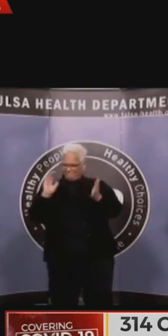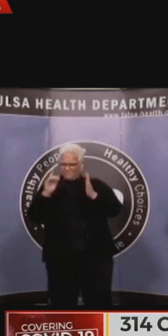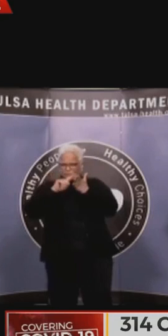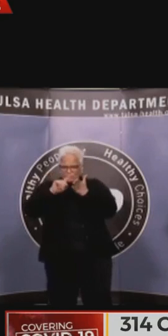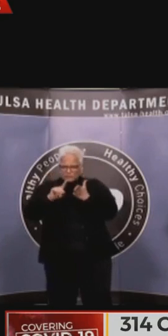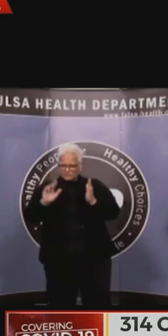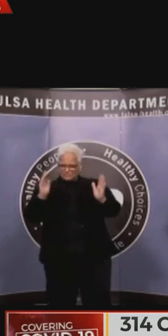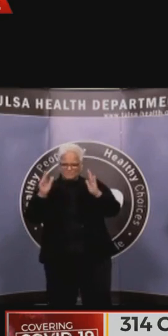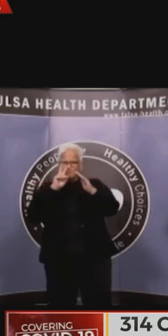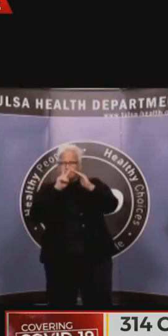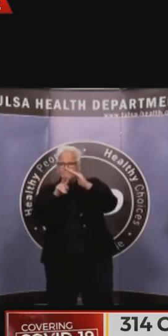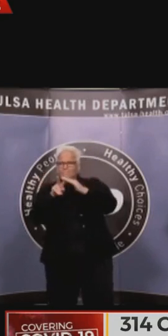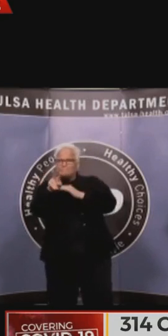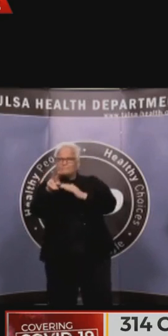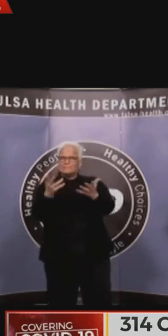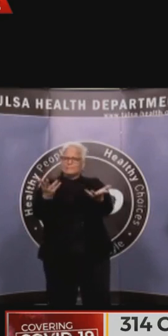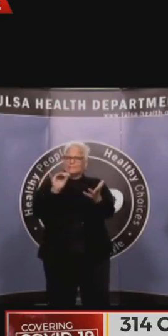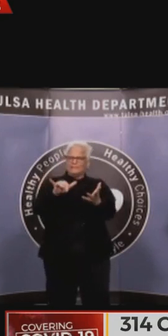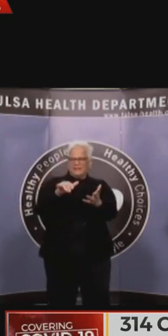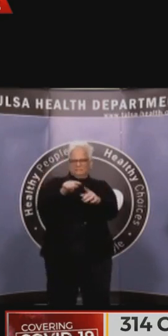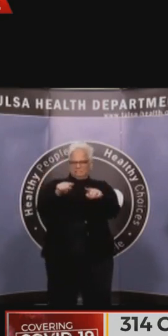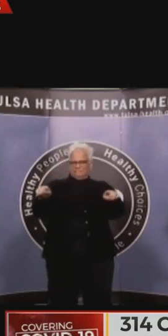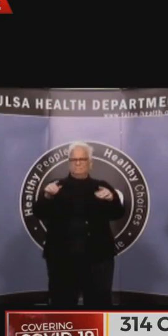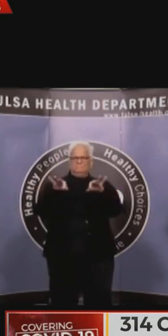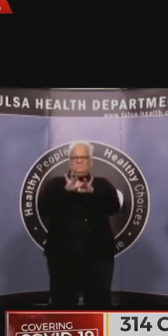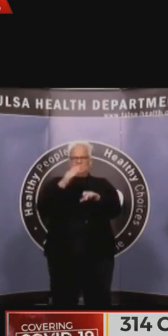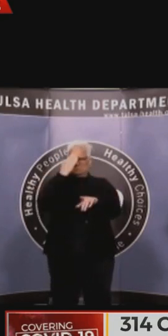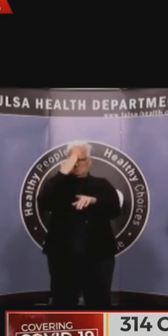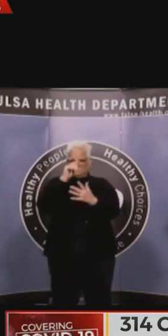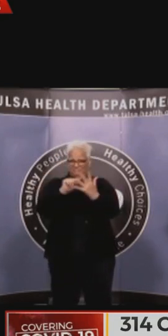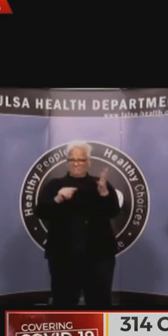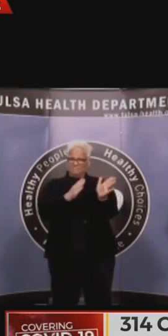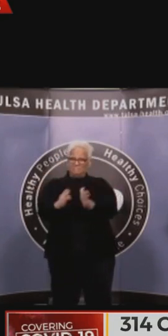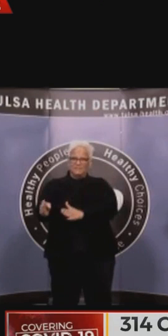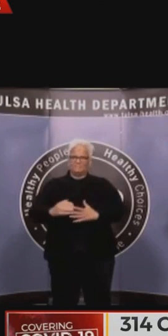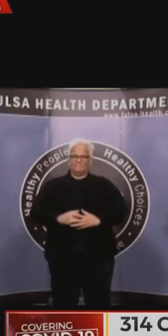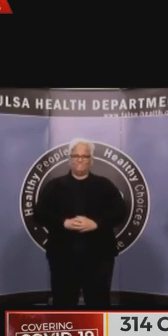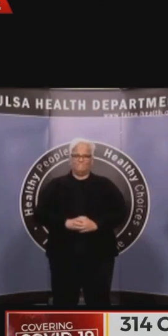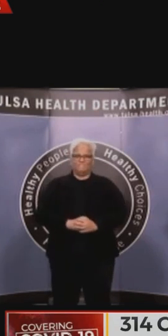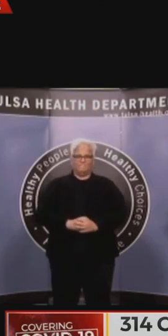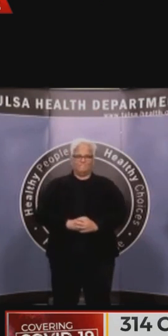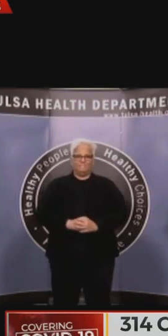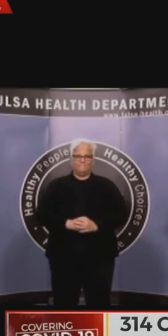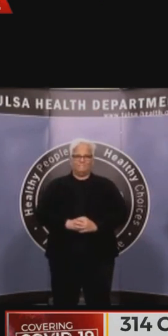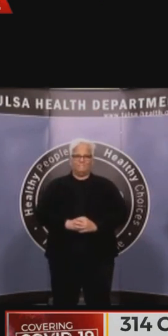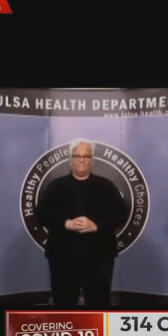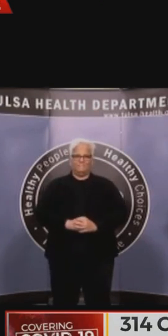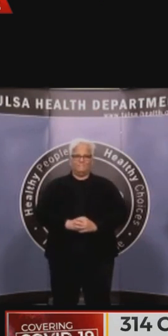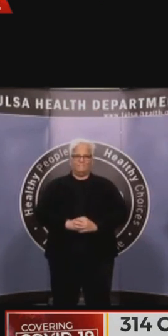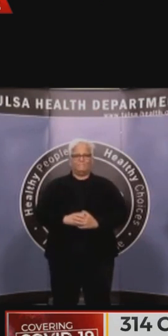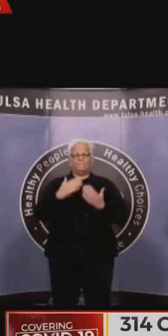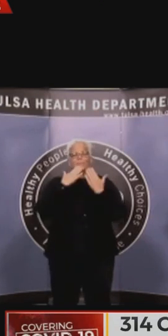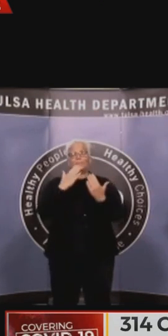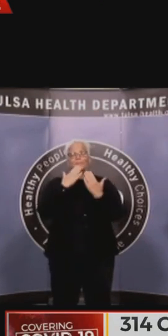I want to take this time to thank Mayor Bynum, Commissioner Keith, and all of our local municipal leaders who have made the tough but necessary decisions to